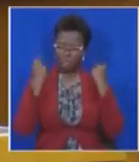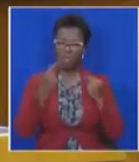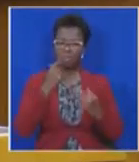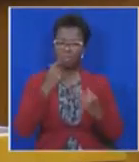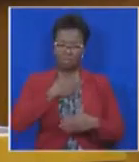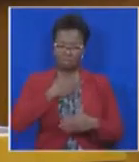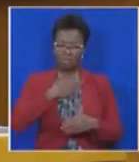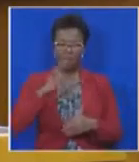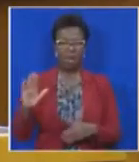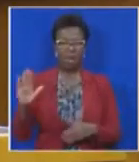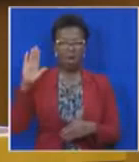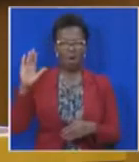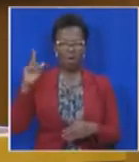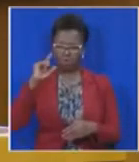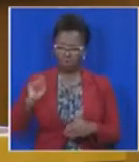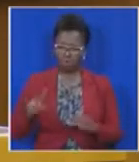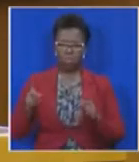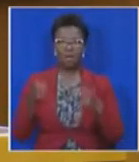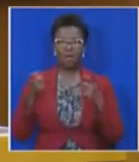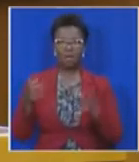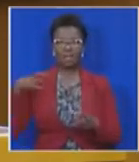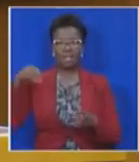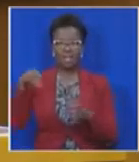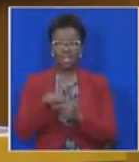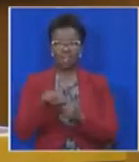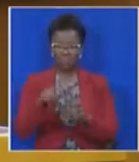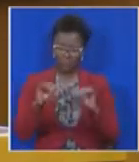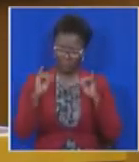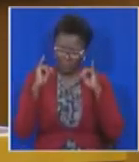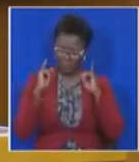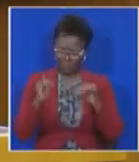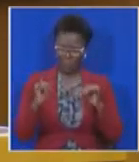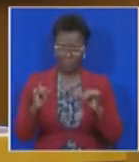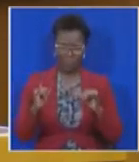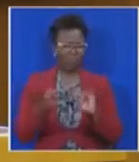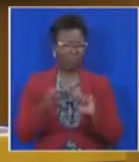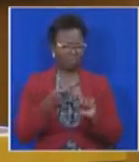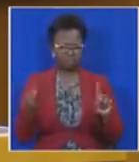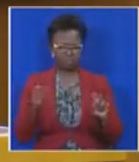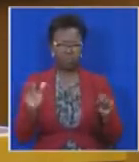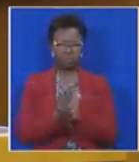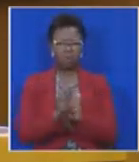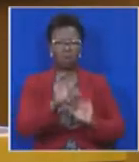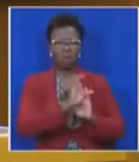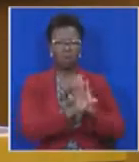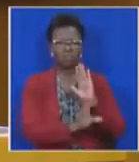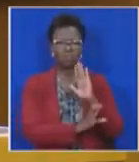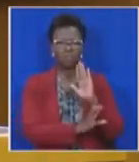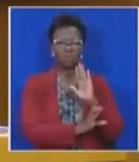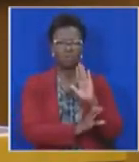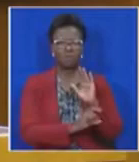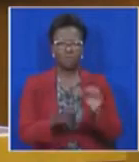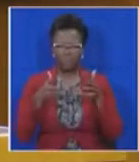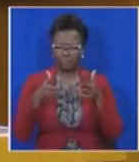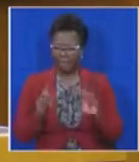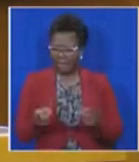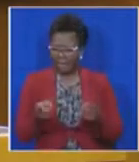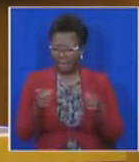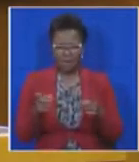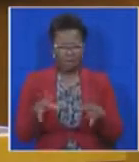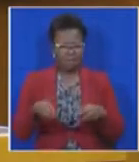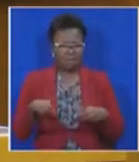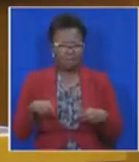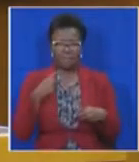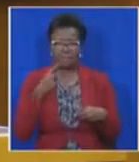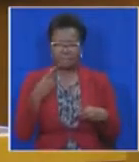oath of office by being part of these serious violations of the constitution. COPE is not prepared to legitimise